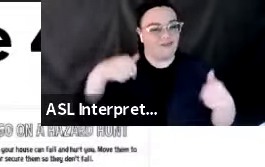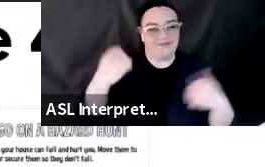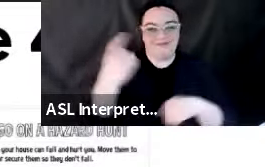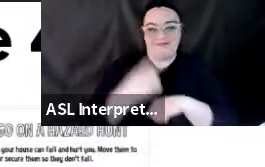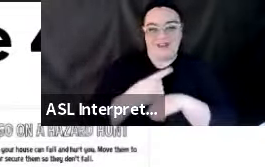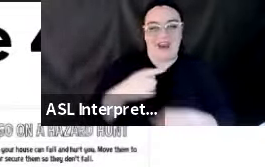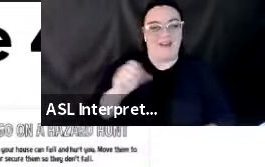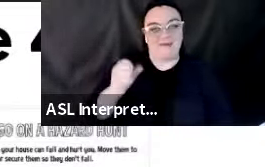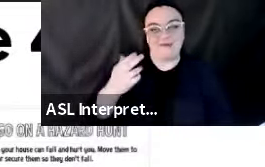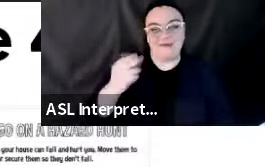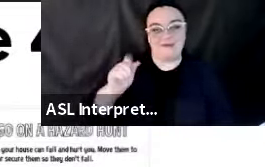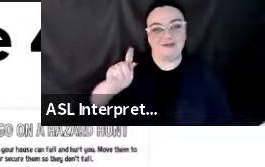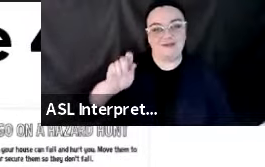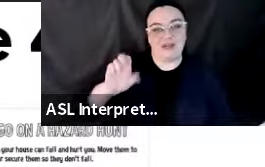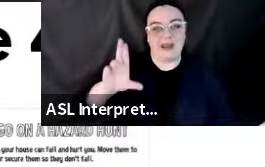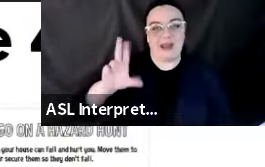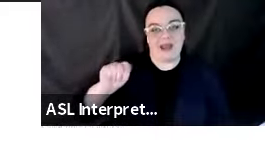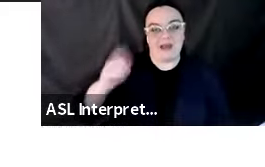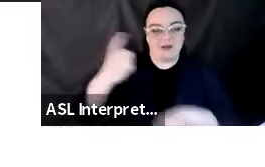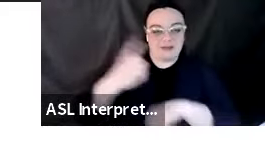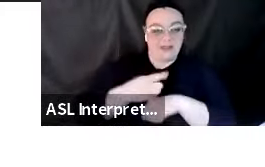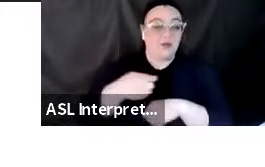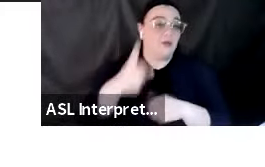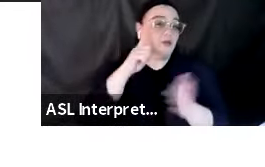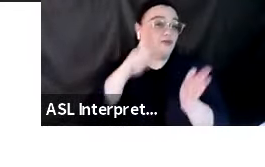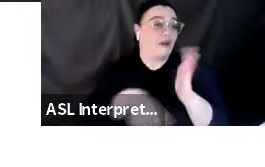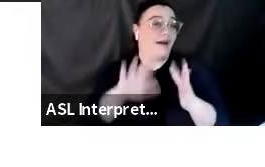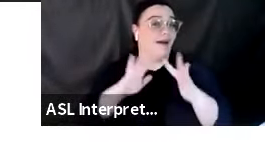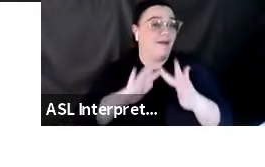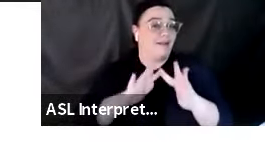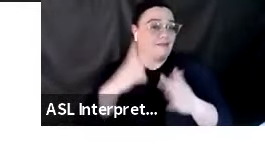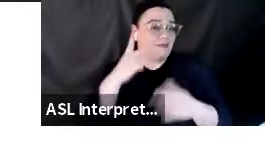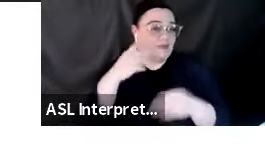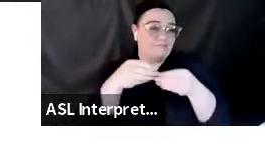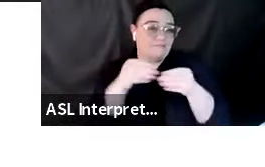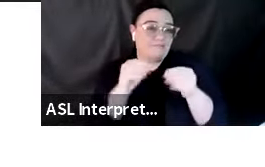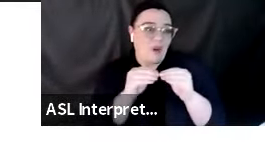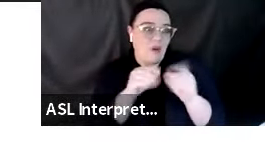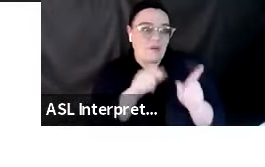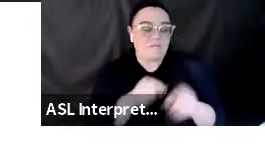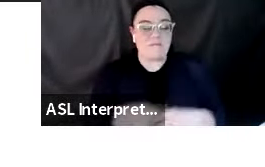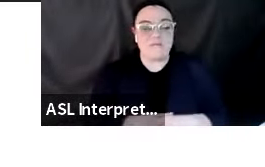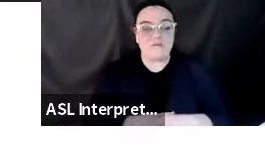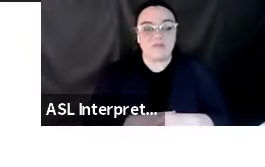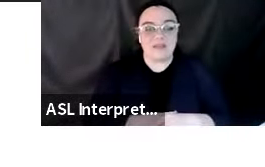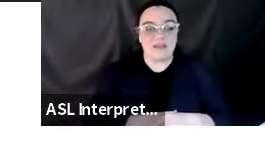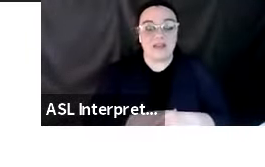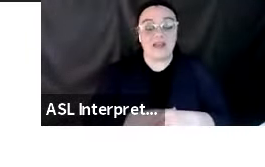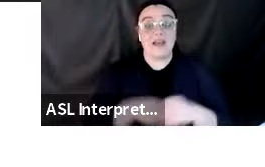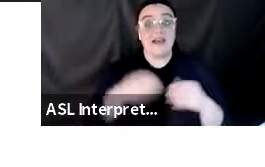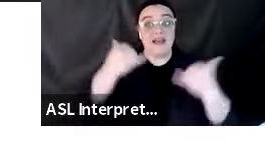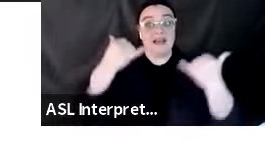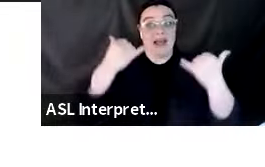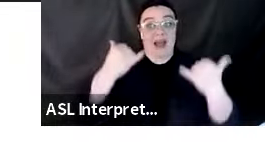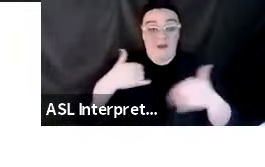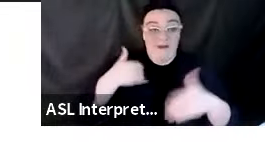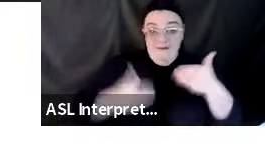resources there for young people at rocketrules.org slash earthquake. So we're about to transition now